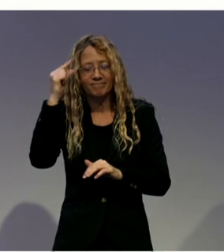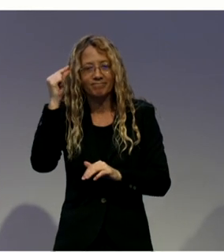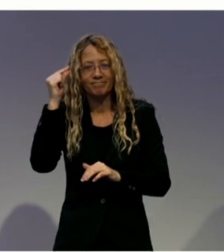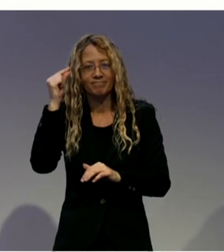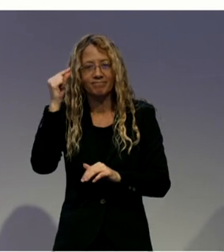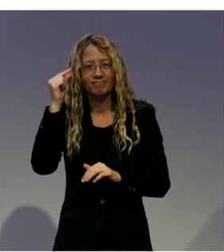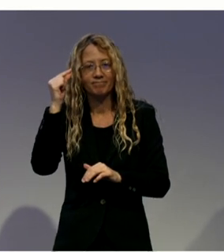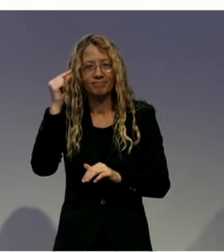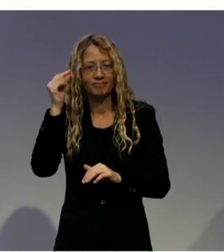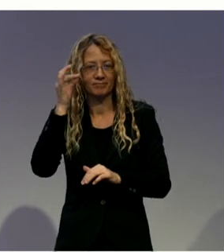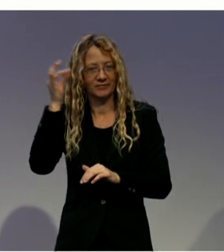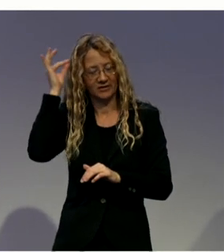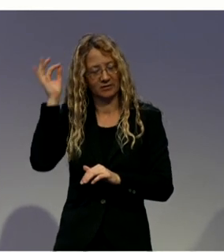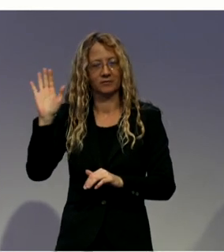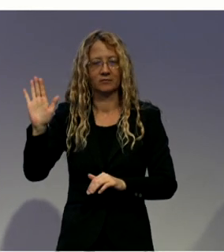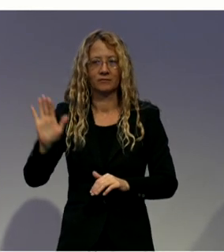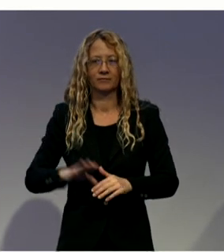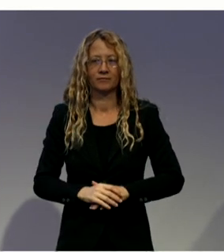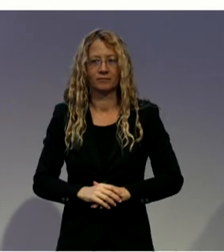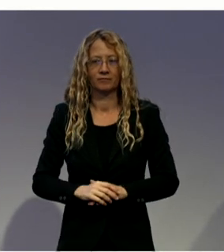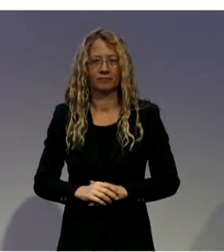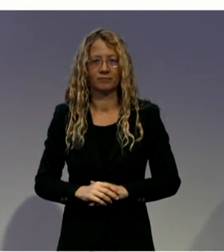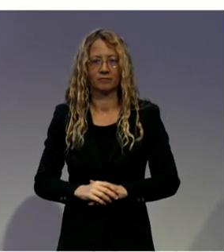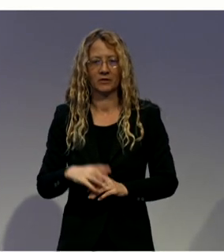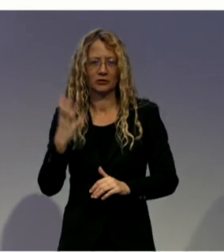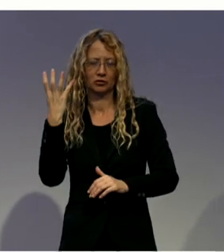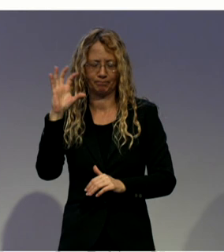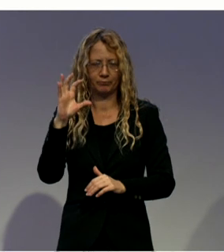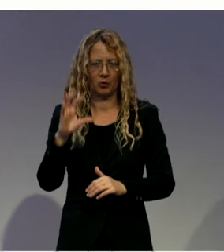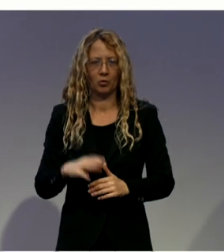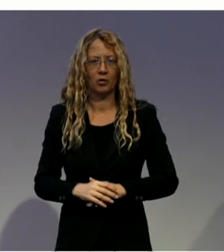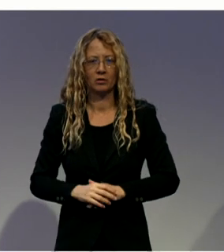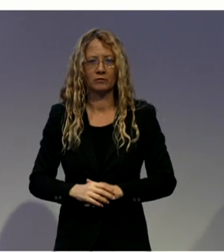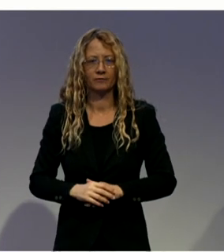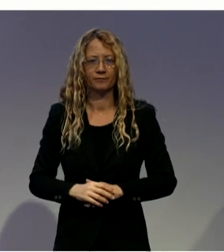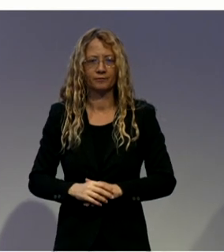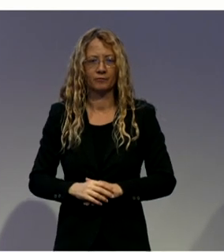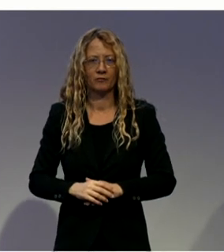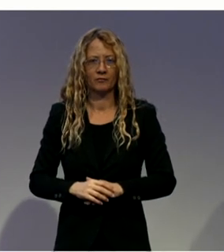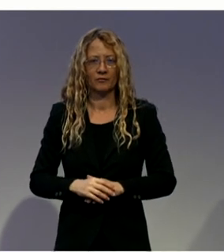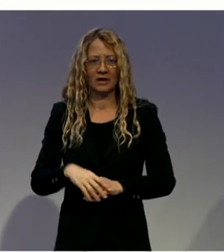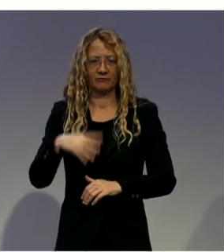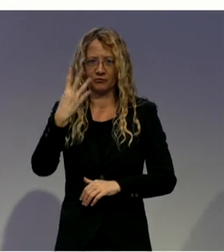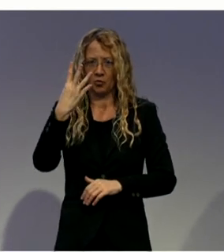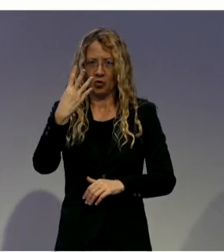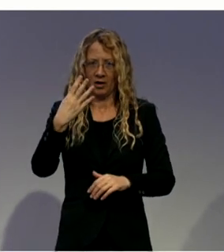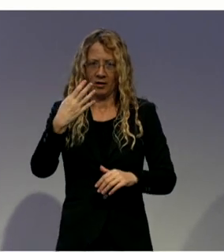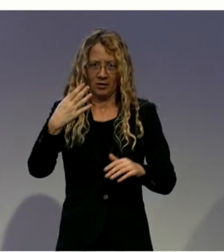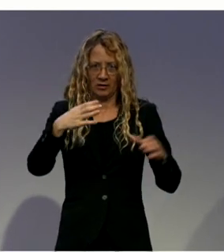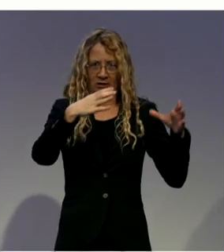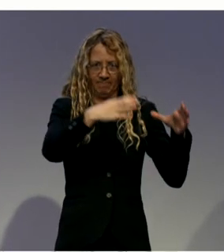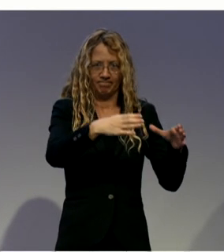So, we have four main program areas, which are disability case management, registered disability savings plan navigation,